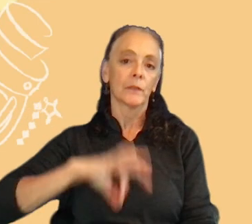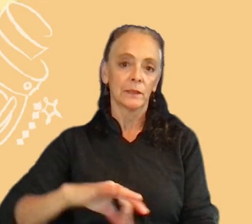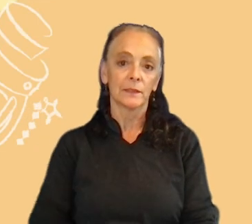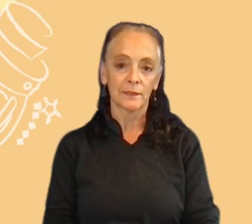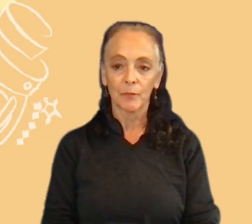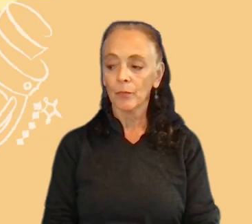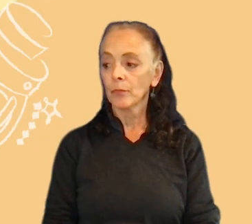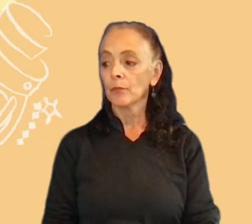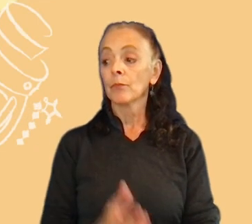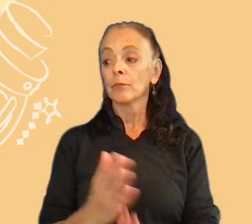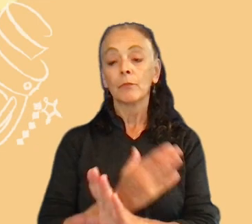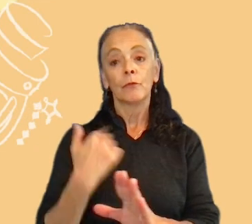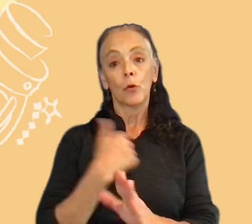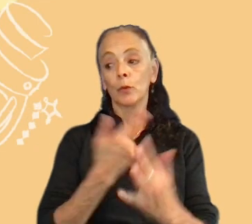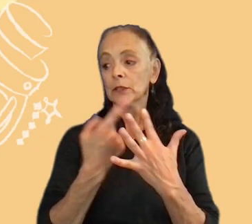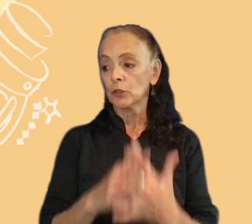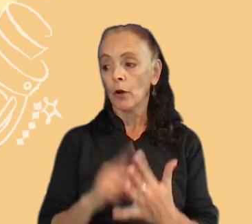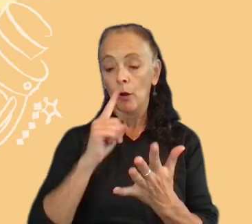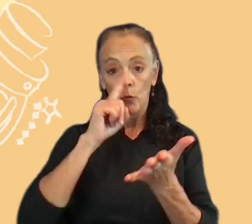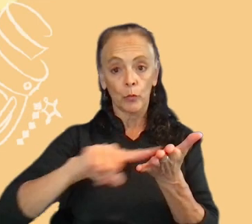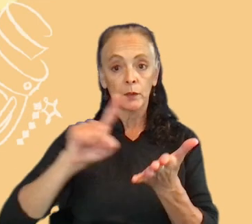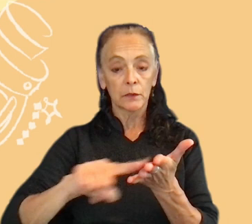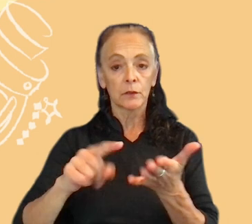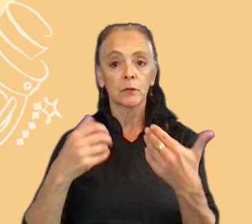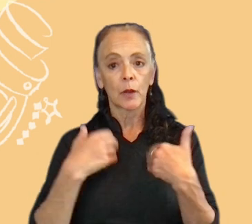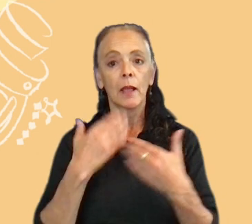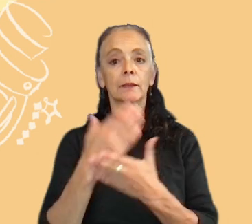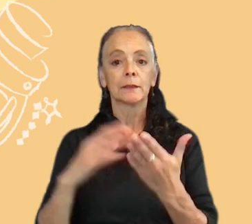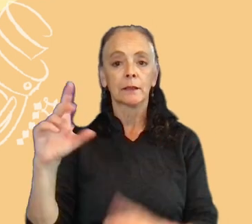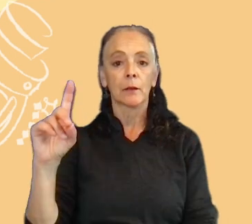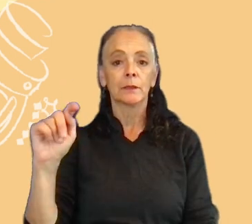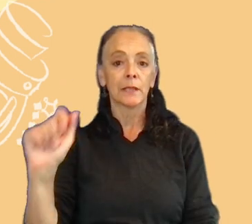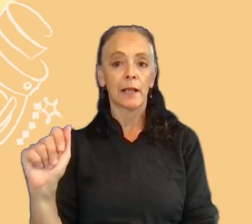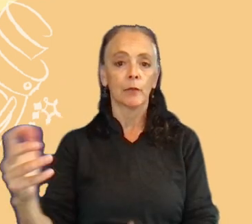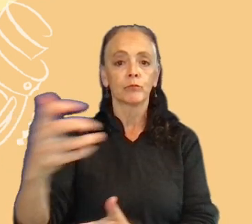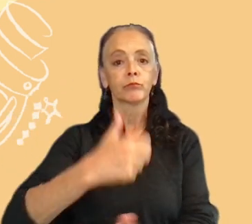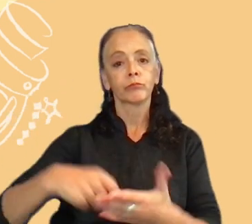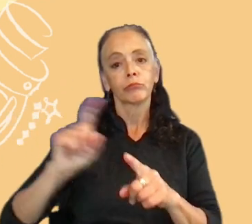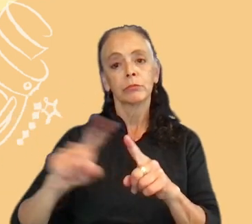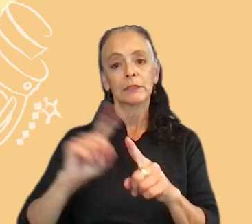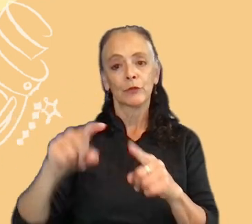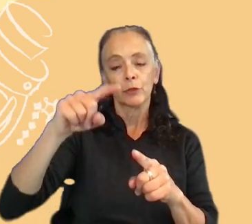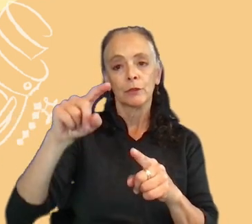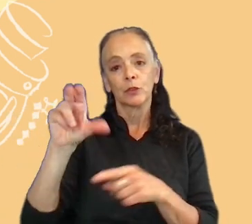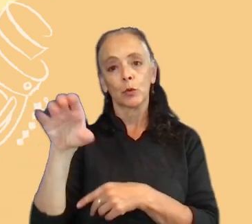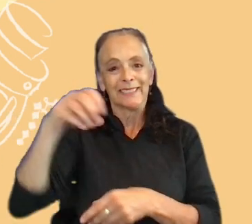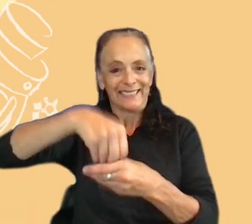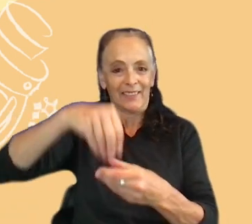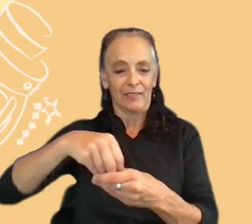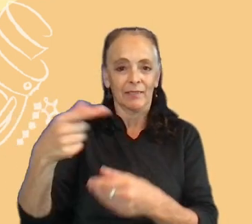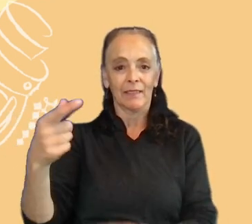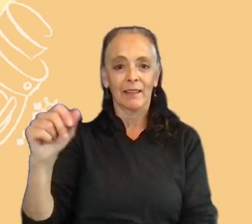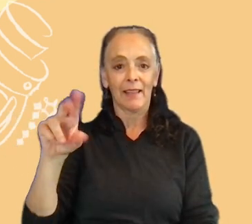Before we started this research, we had some data from different sources inside the company. So we